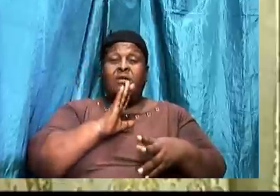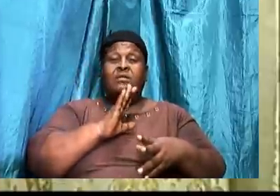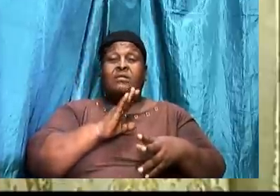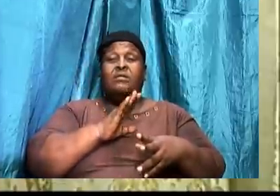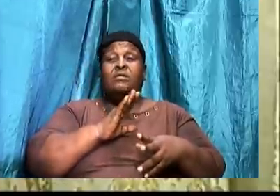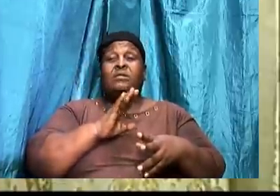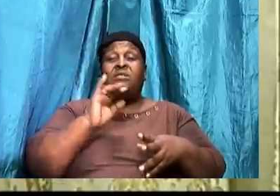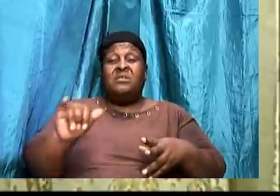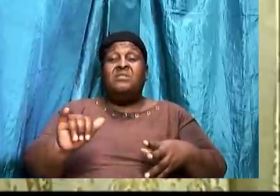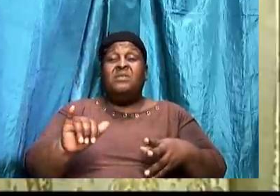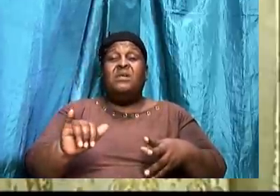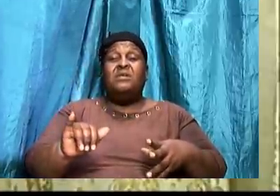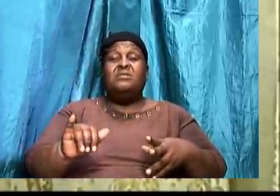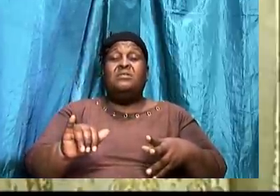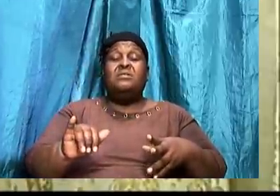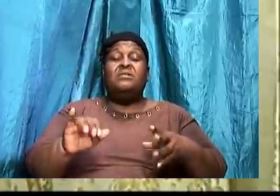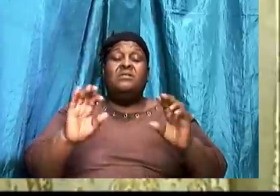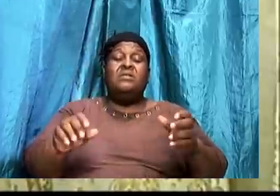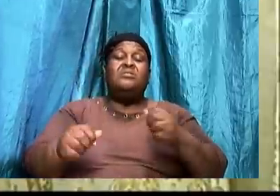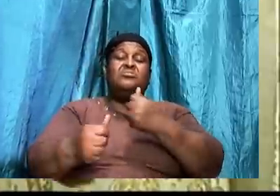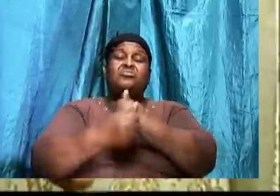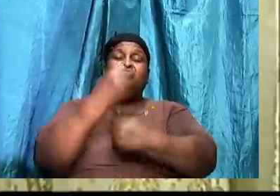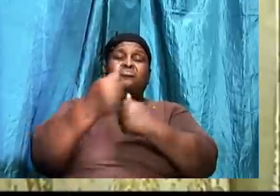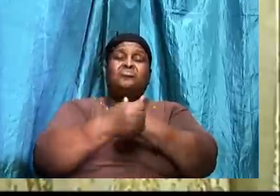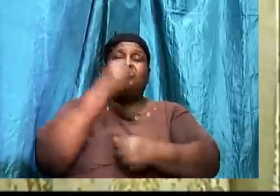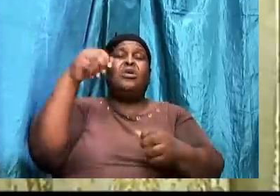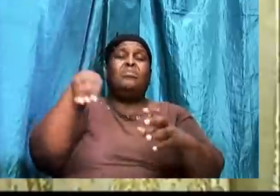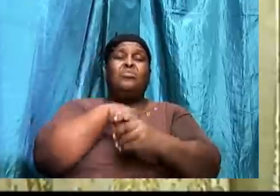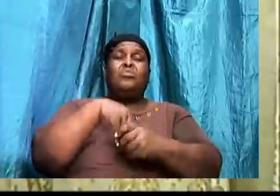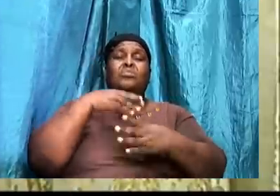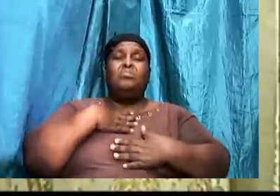That can destroy. Both body and soul. His due.